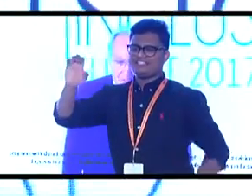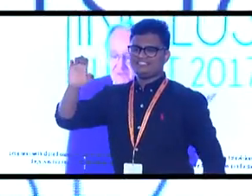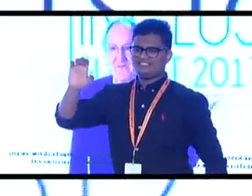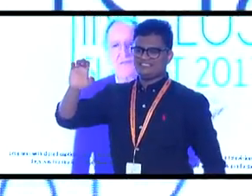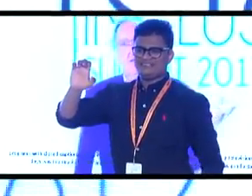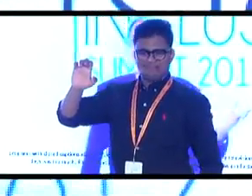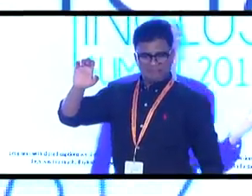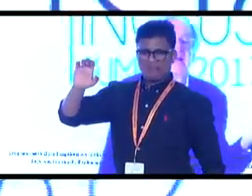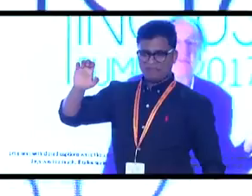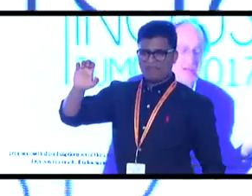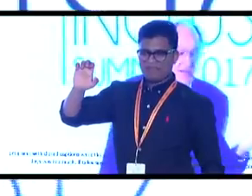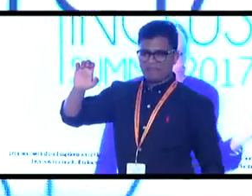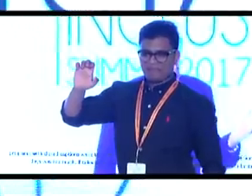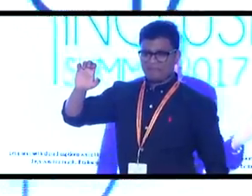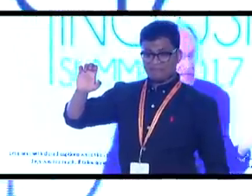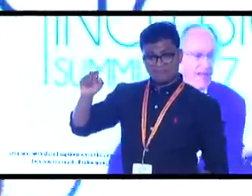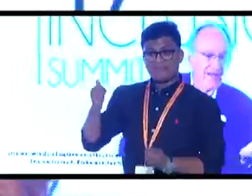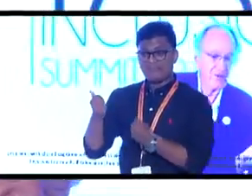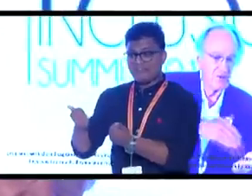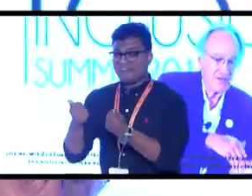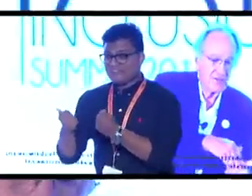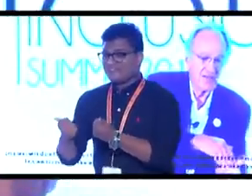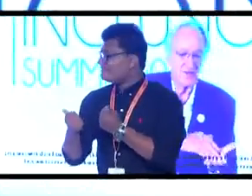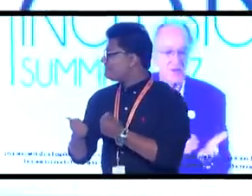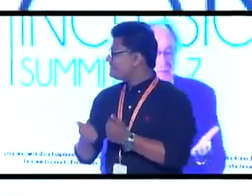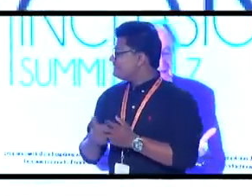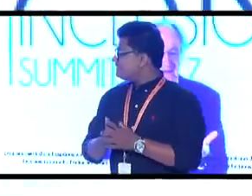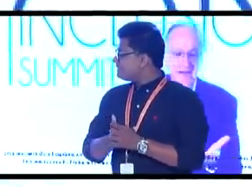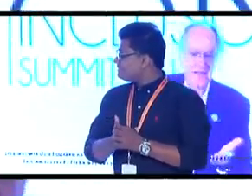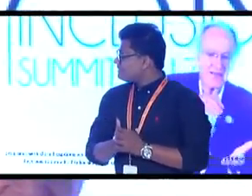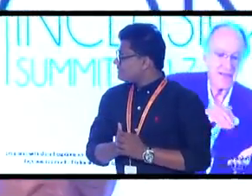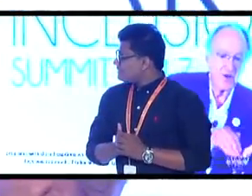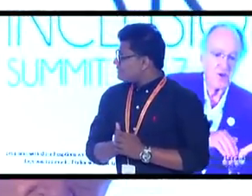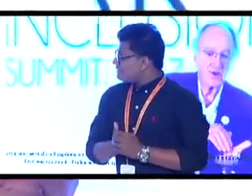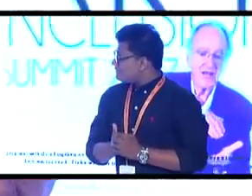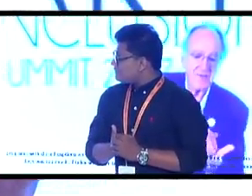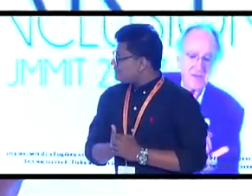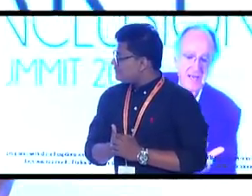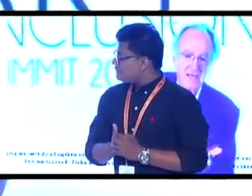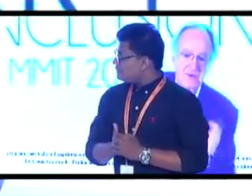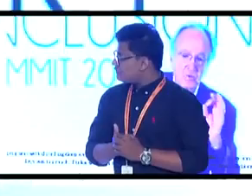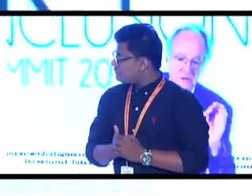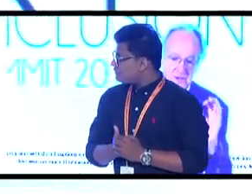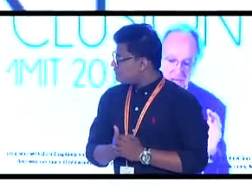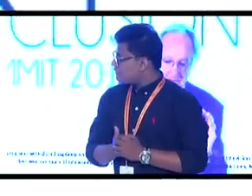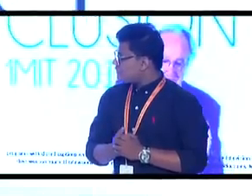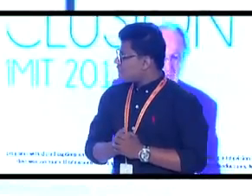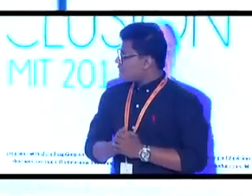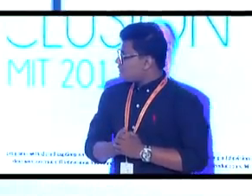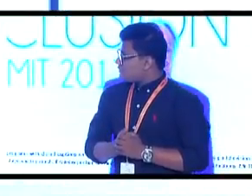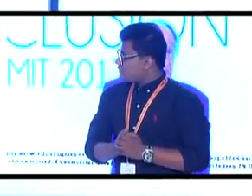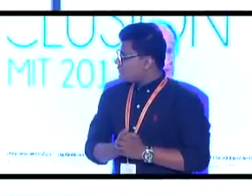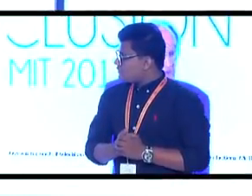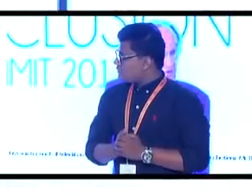Wow. And then I introduced legislation to mandate that all captioning had to be real time.